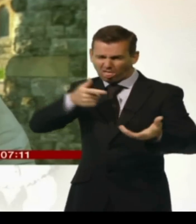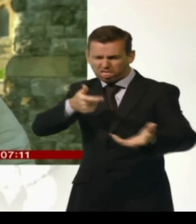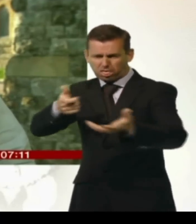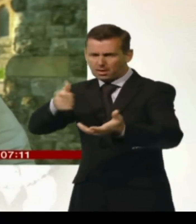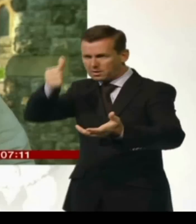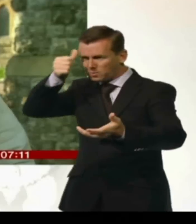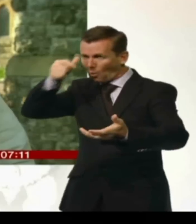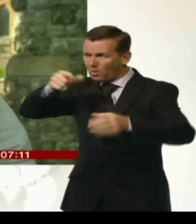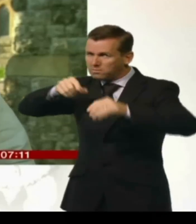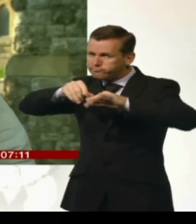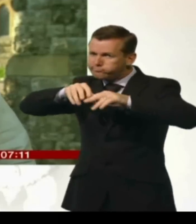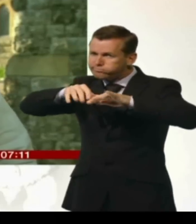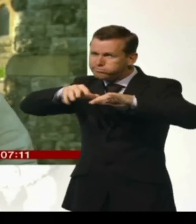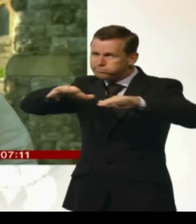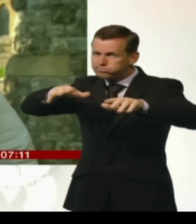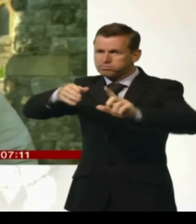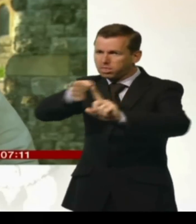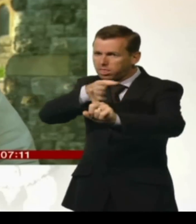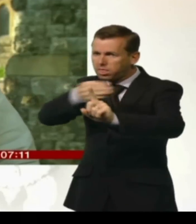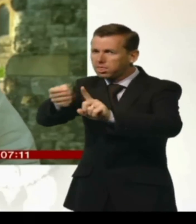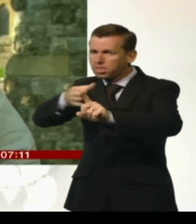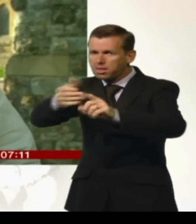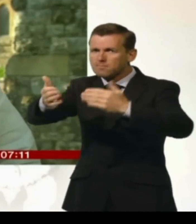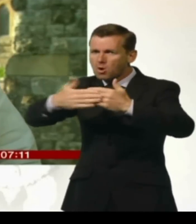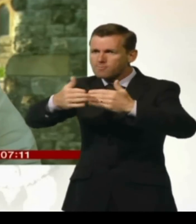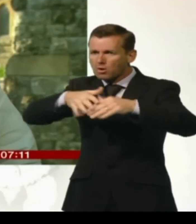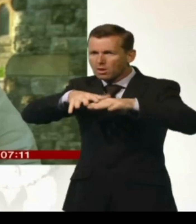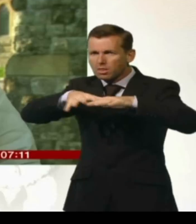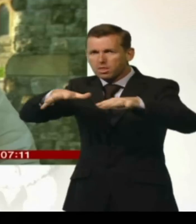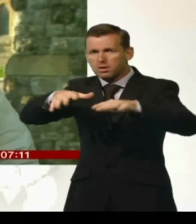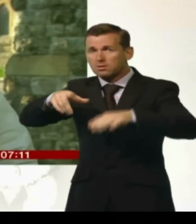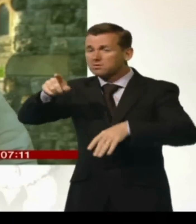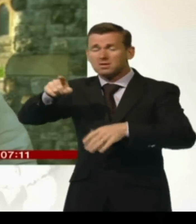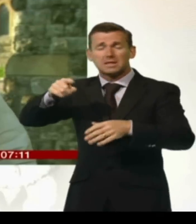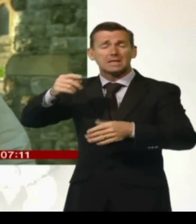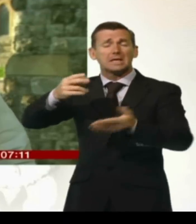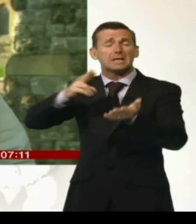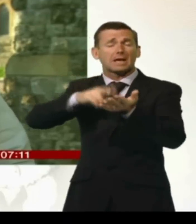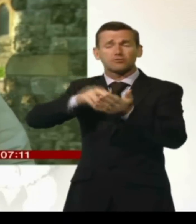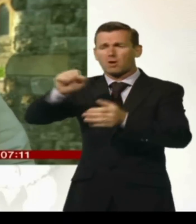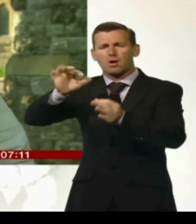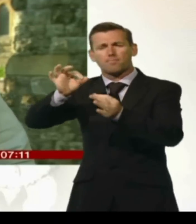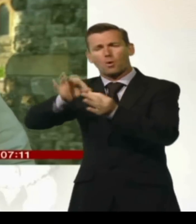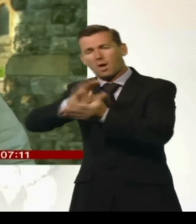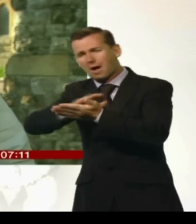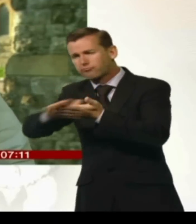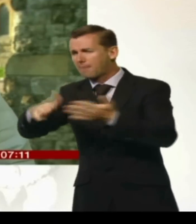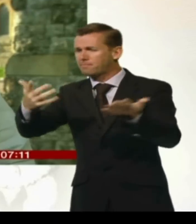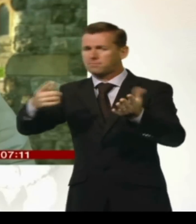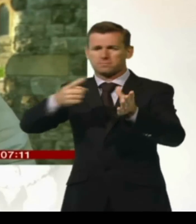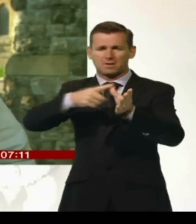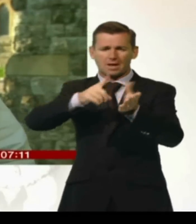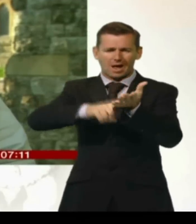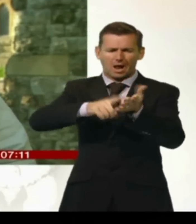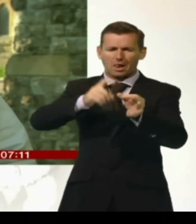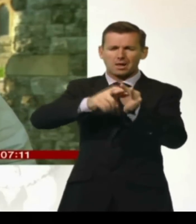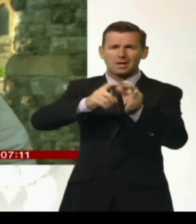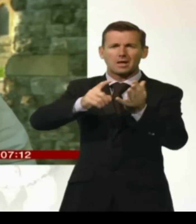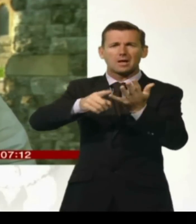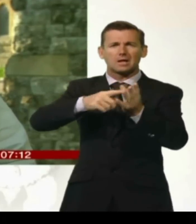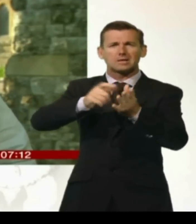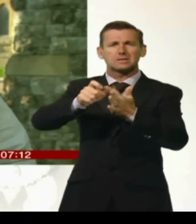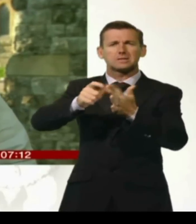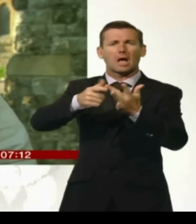and it's airborne right now. It shows up itself as Boko Haram in Nigeria, in other places as Al-Qaeda or the Taliban. And we've failed